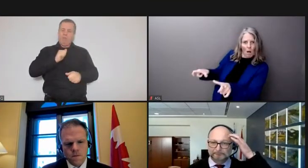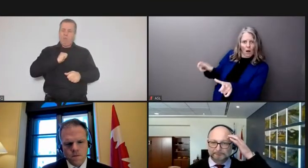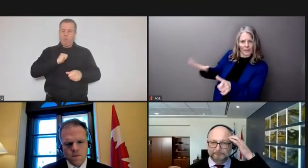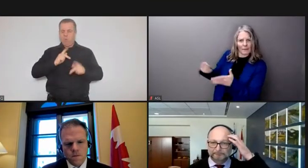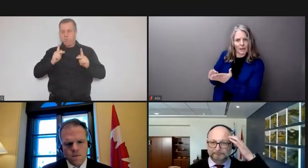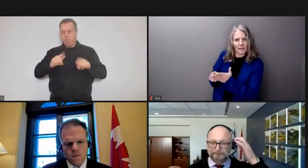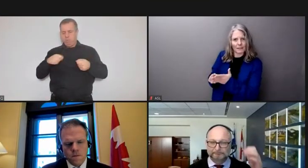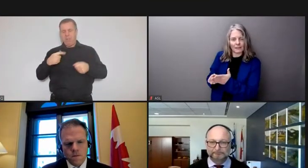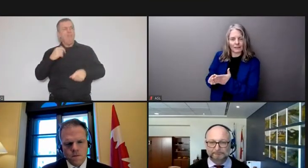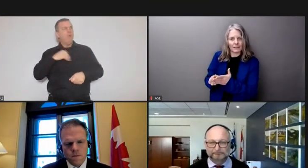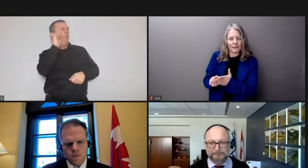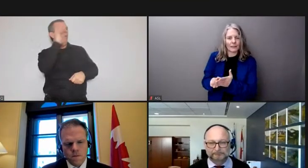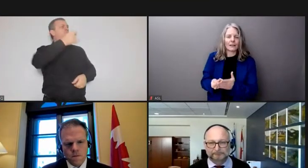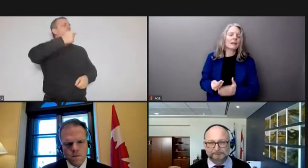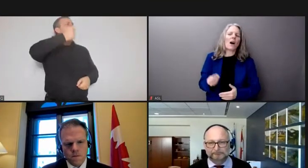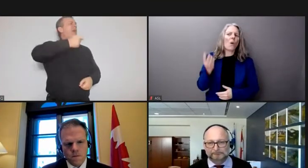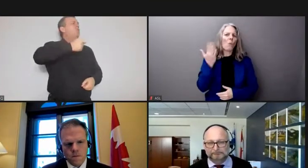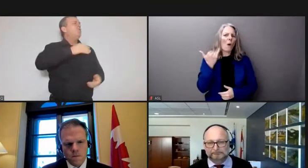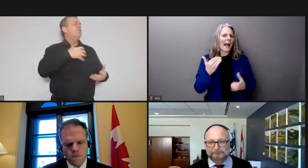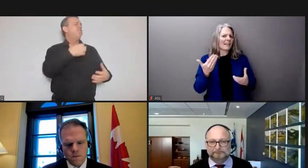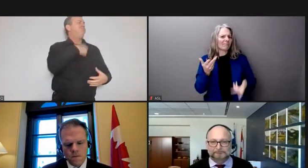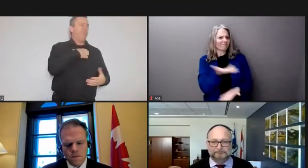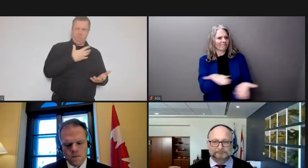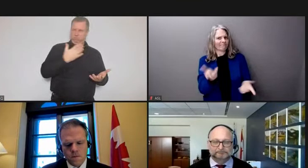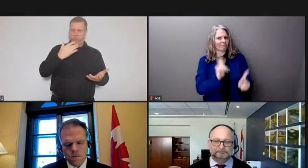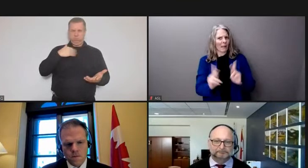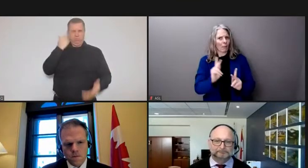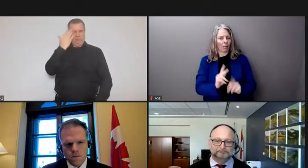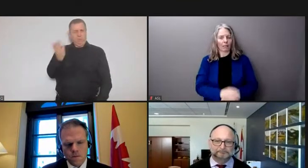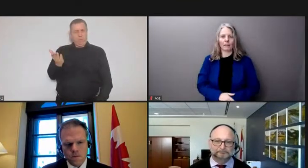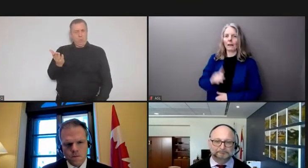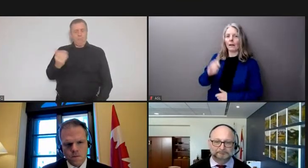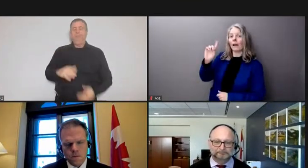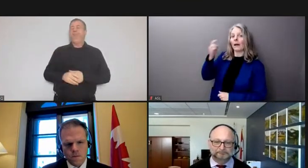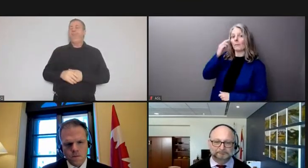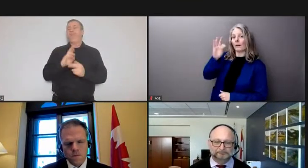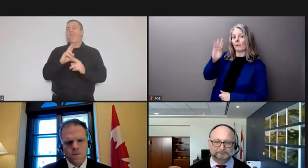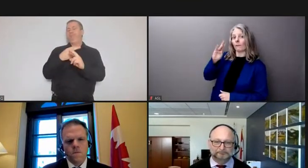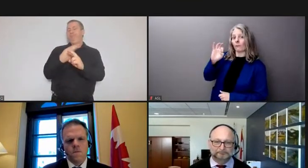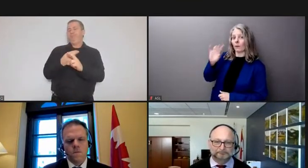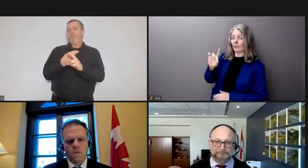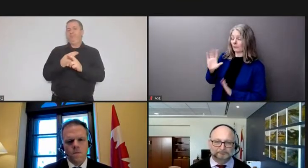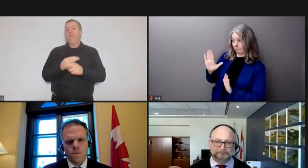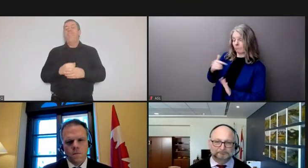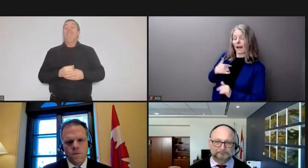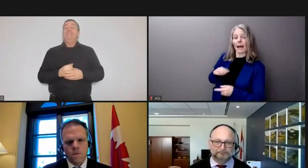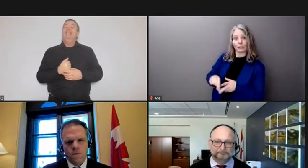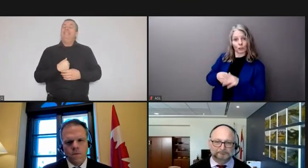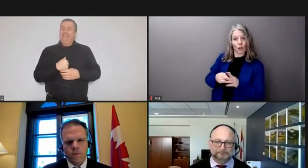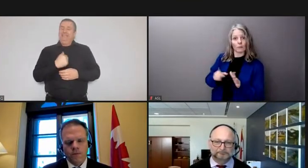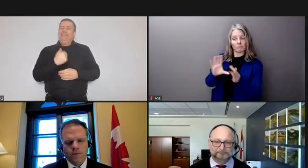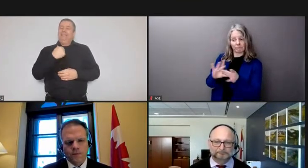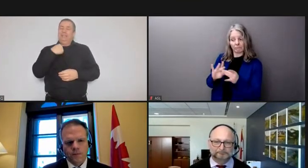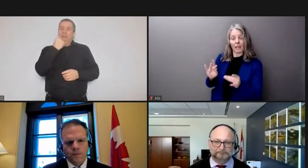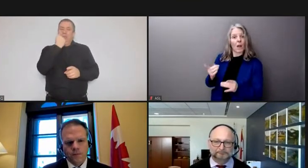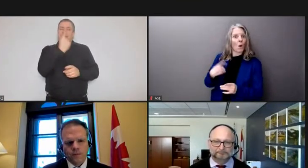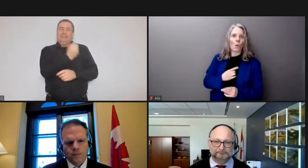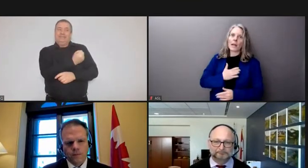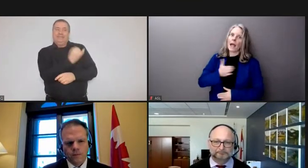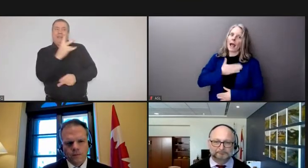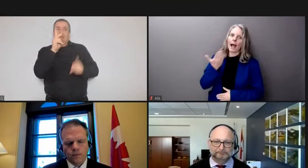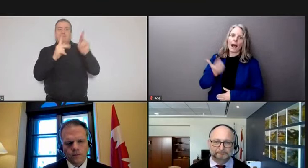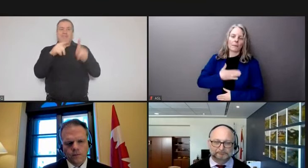citizens using the courts using the Canadian judiciary and the legal system